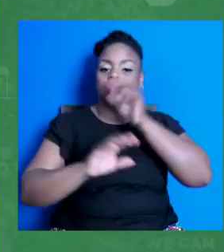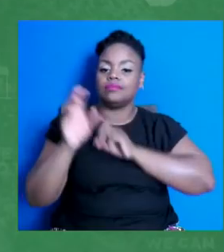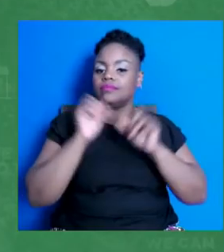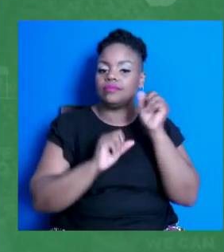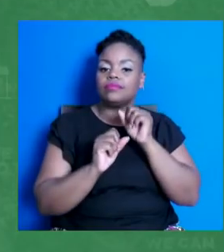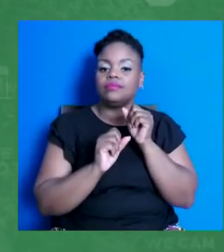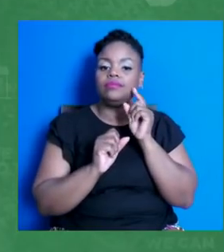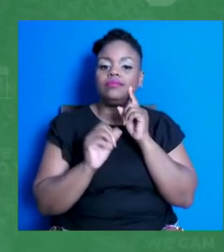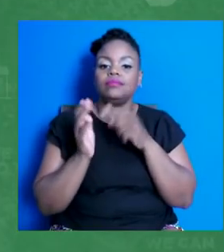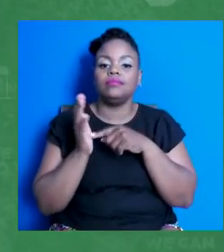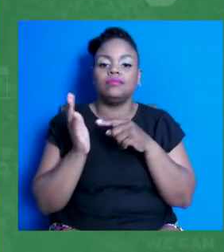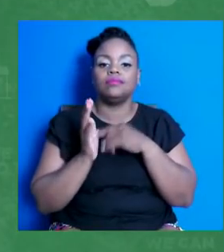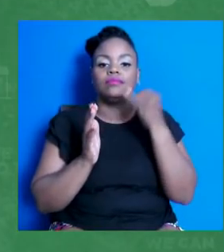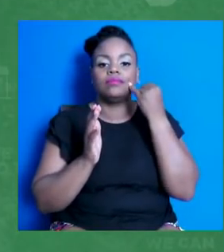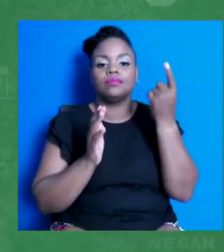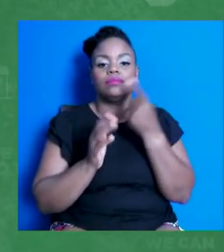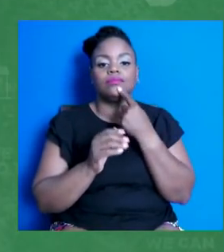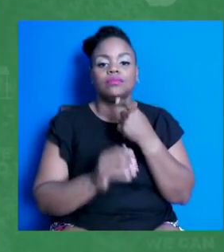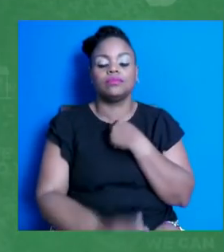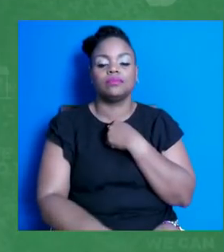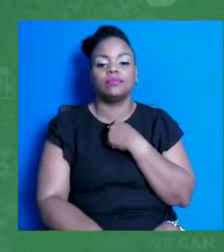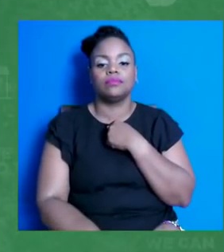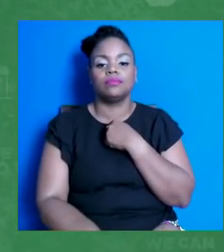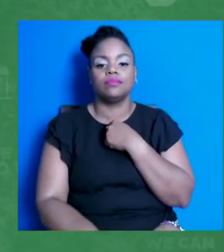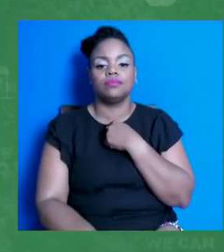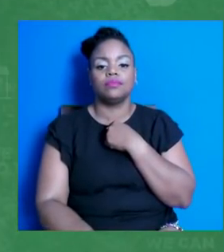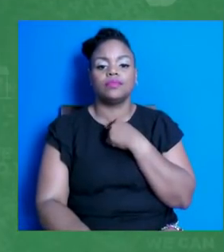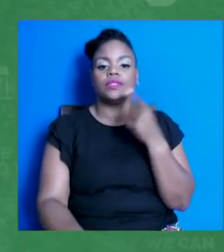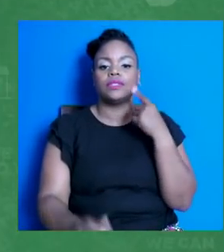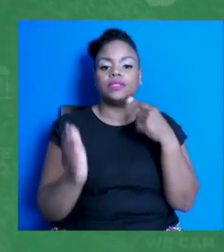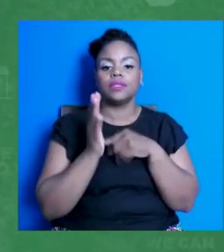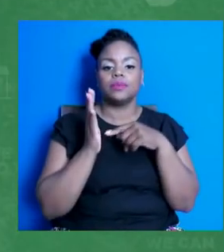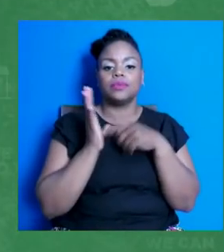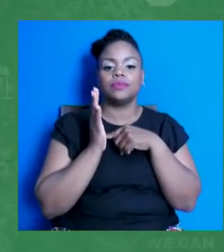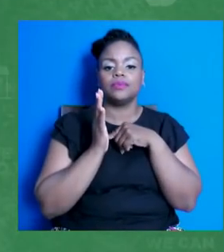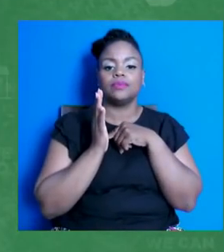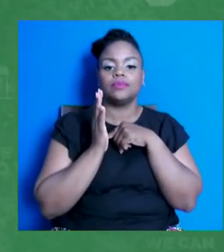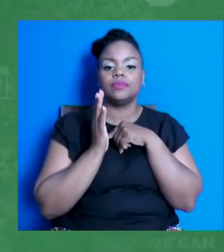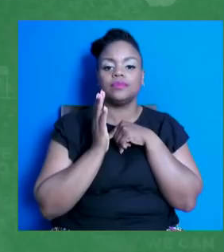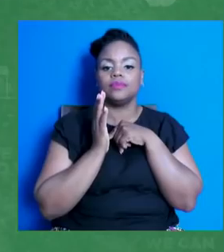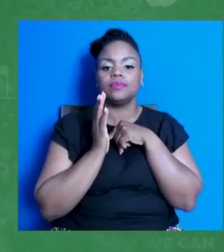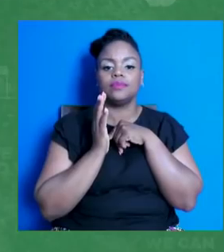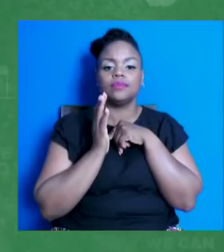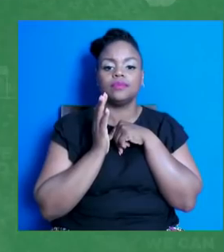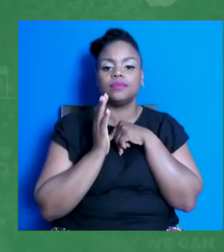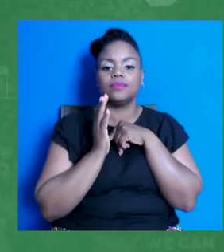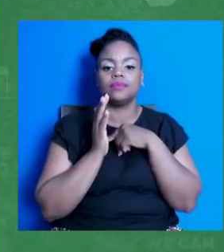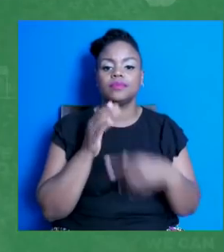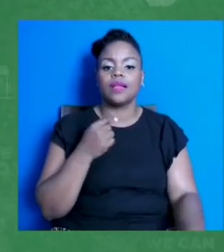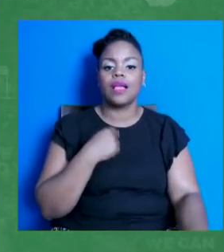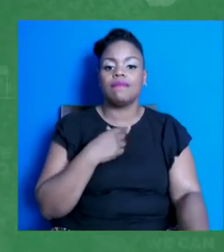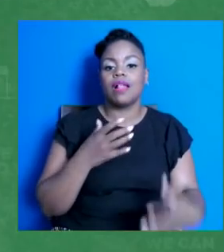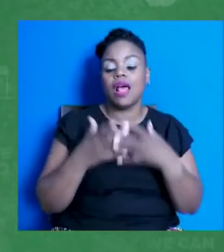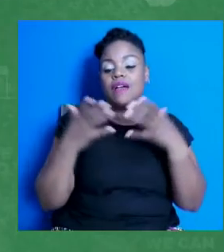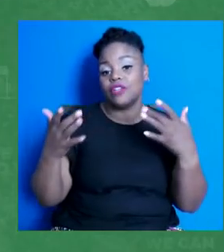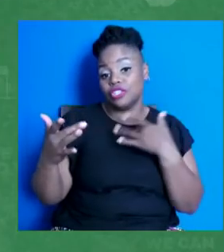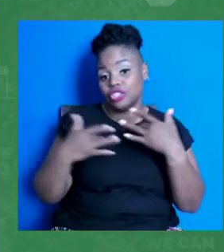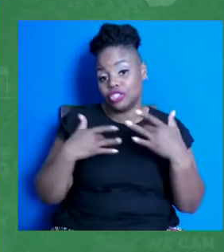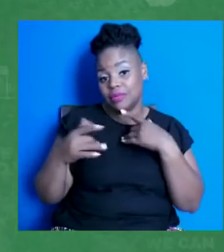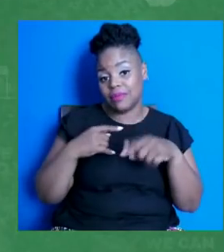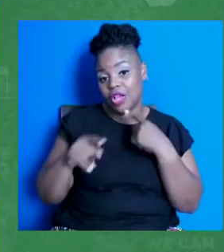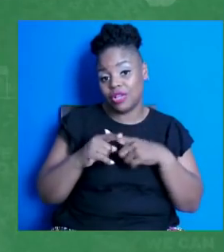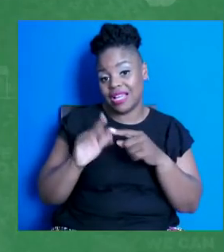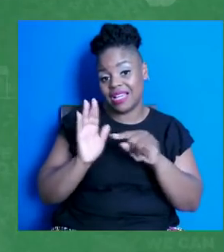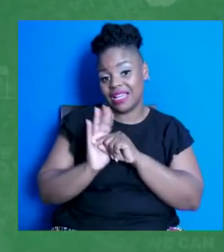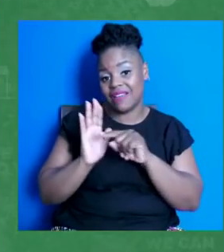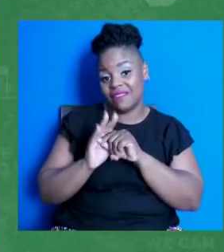to me, you know, I've heard, I have a lot of concern about the side effects. I would be like, you know, I've heard